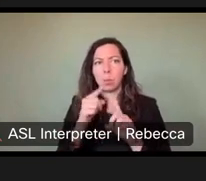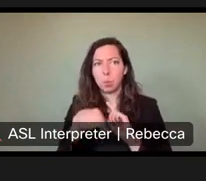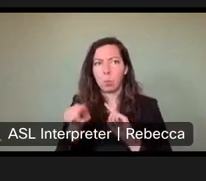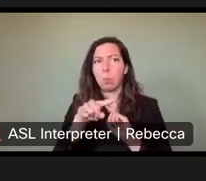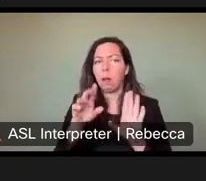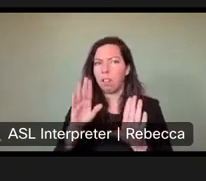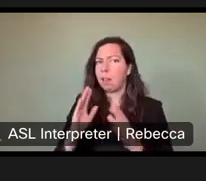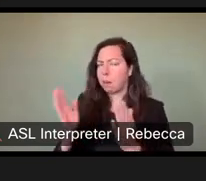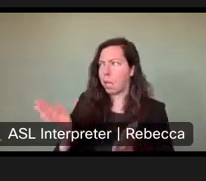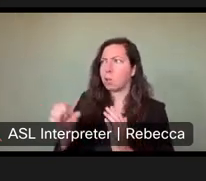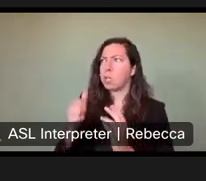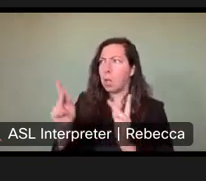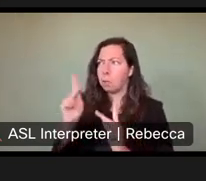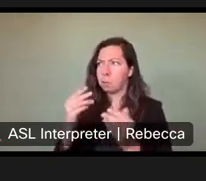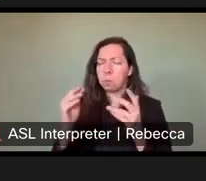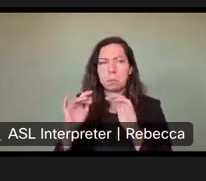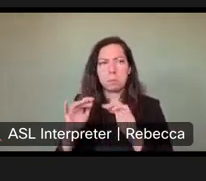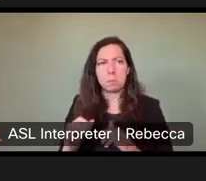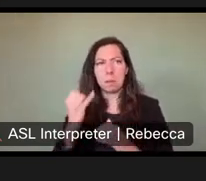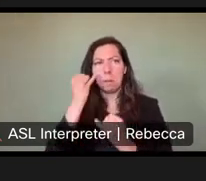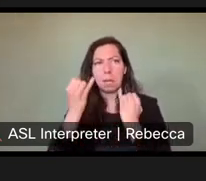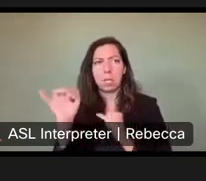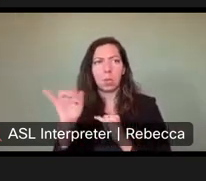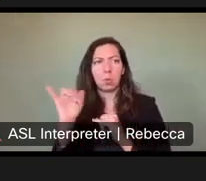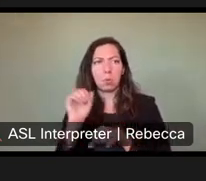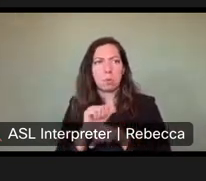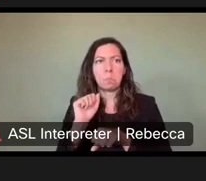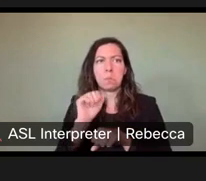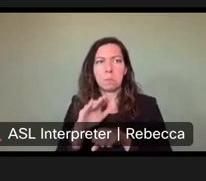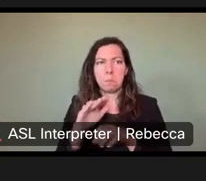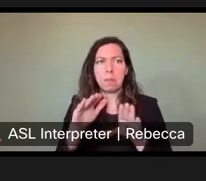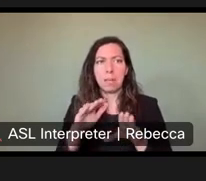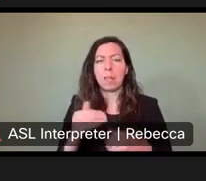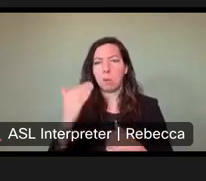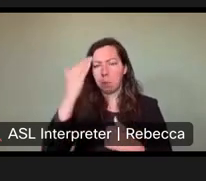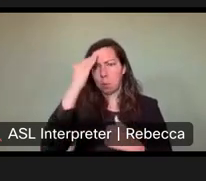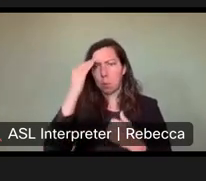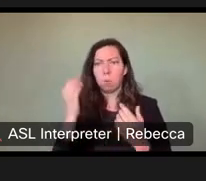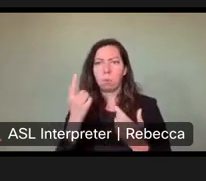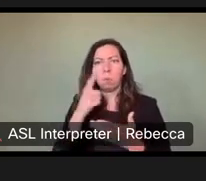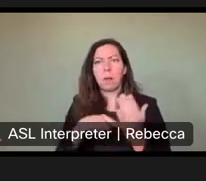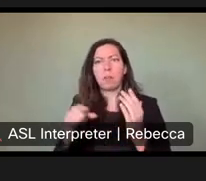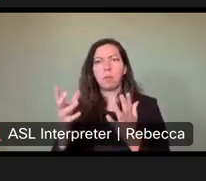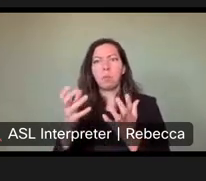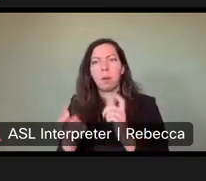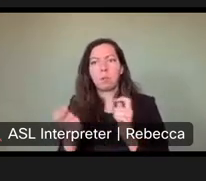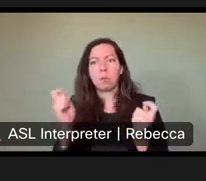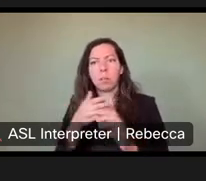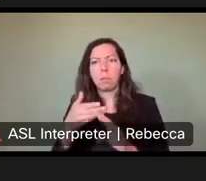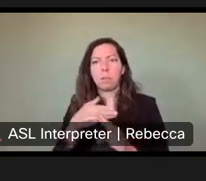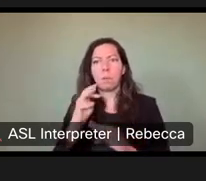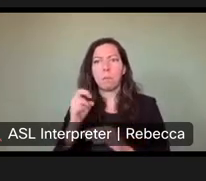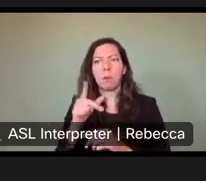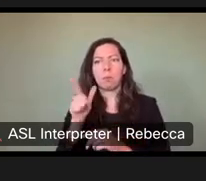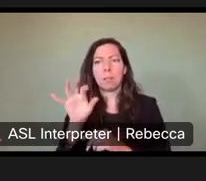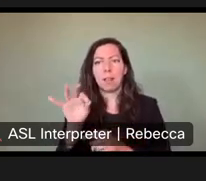else to submit their comments. Including ideas of what specifically to change by March 29. In case anyone needs it, this website